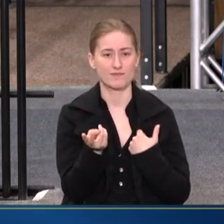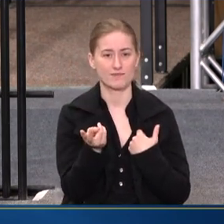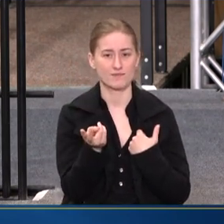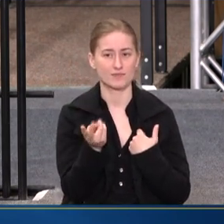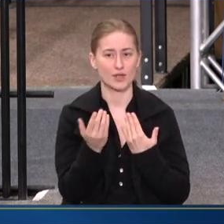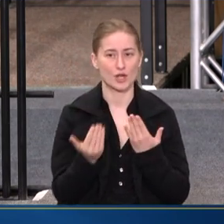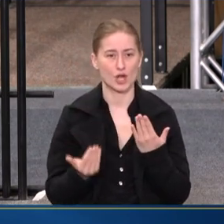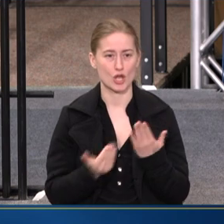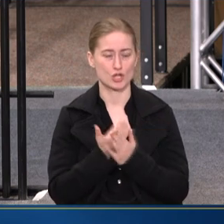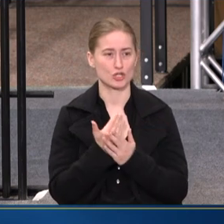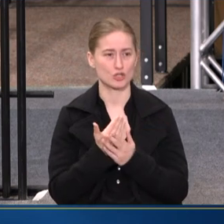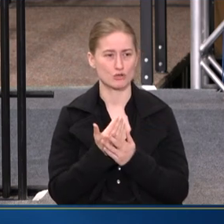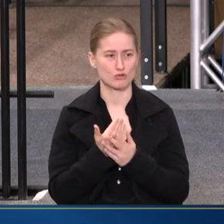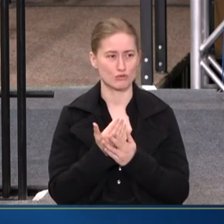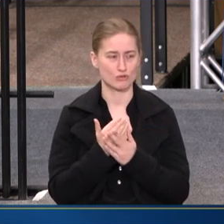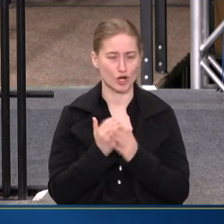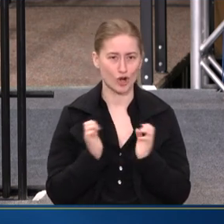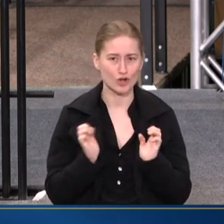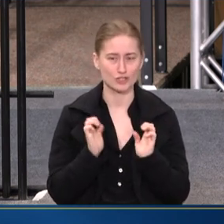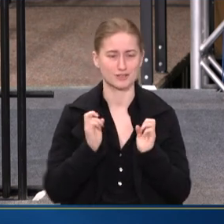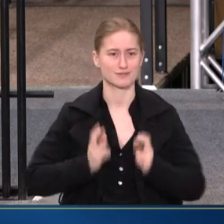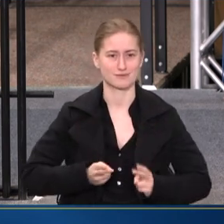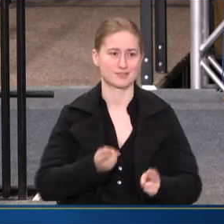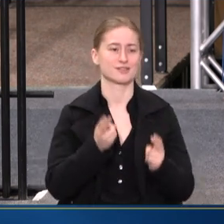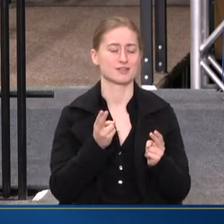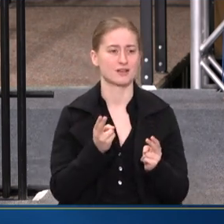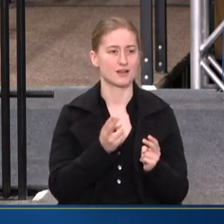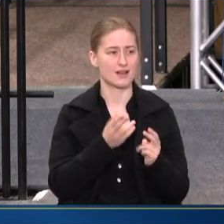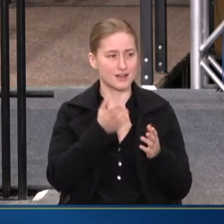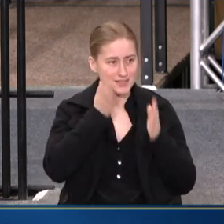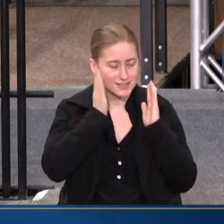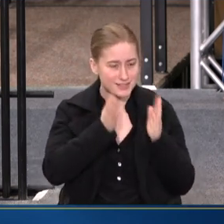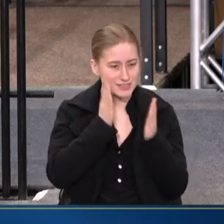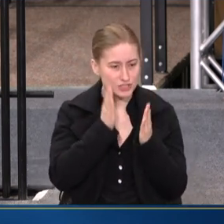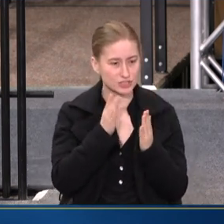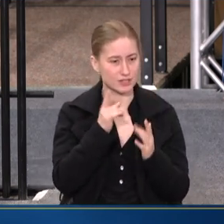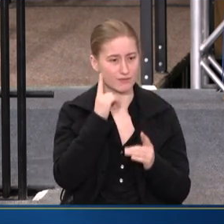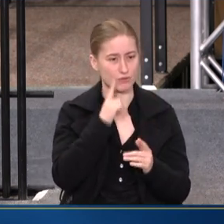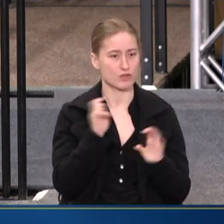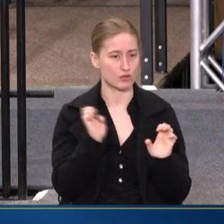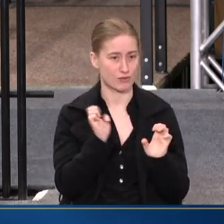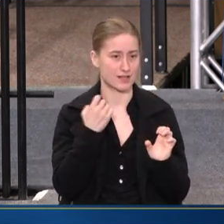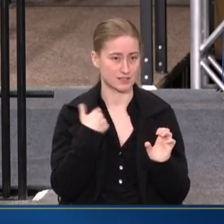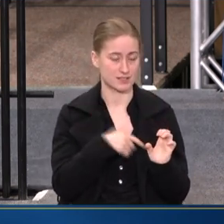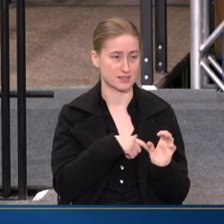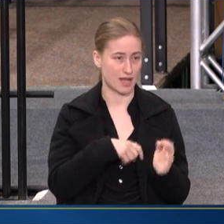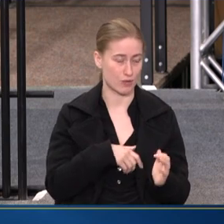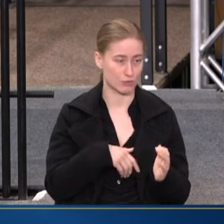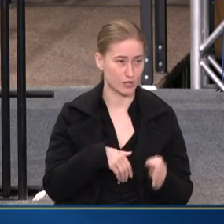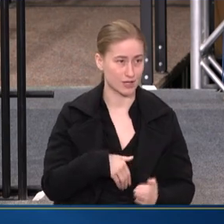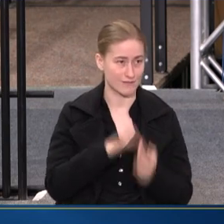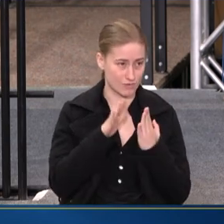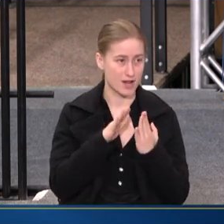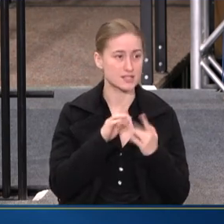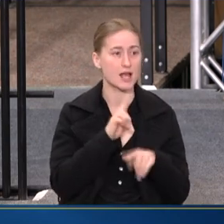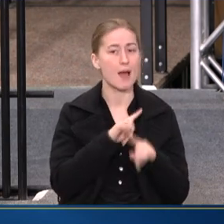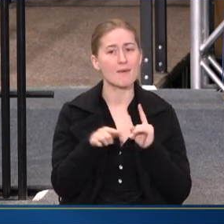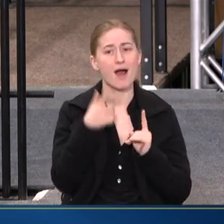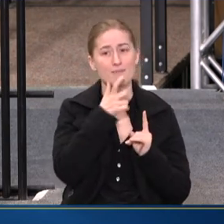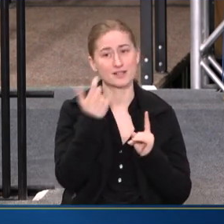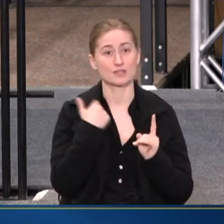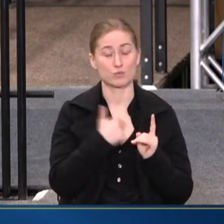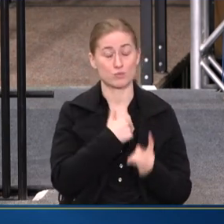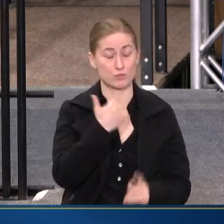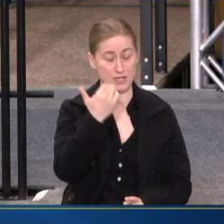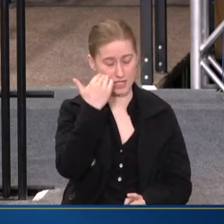NEW URGENCY AND ATTENTION IN THE CRISIS THAT WE'RE CONFRONTING, BUT IT'S BECAUSE WE